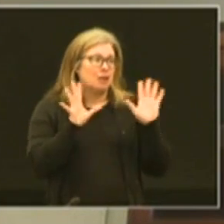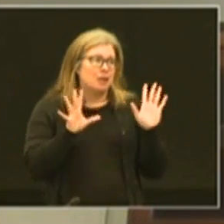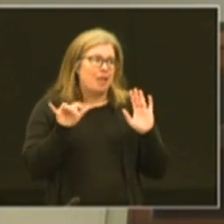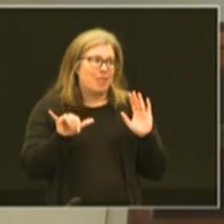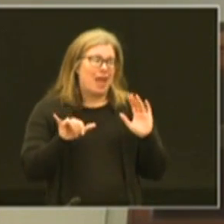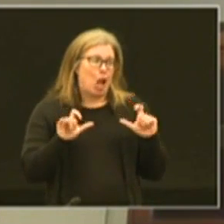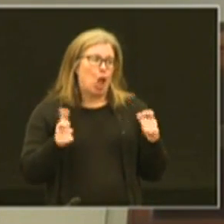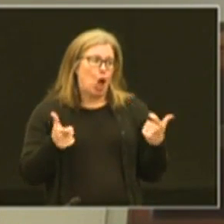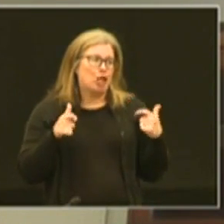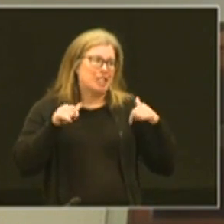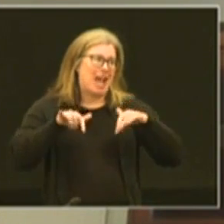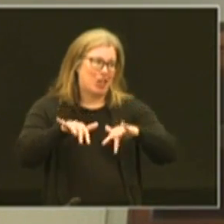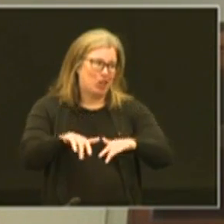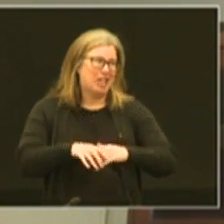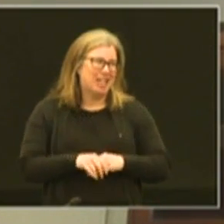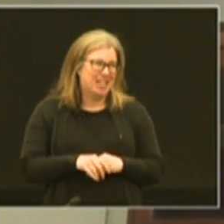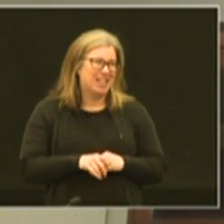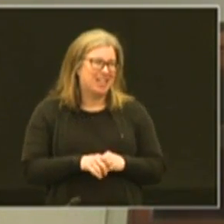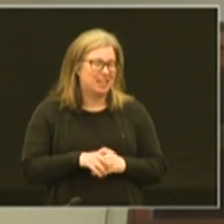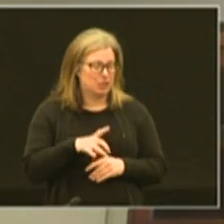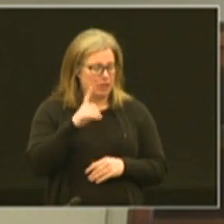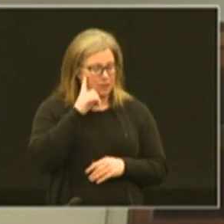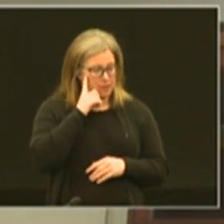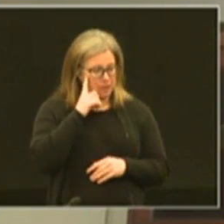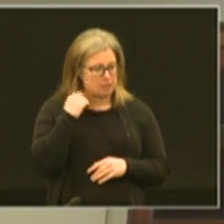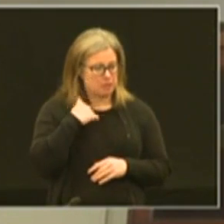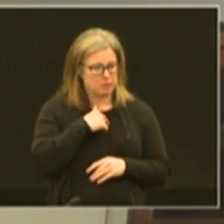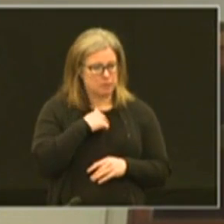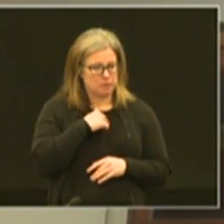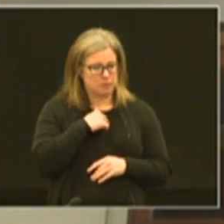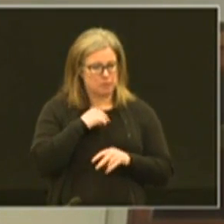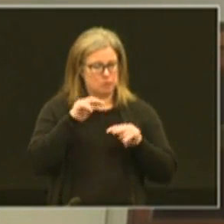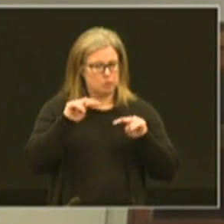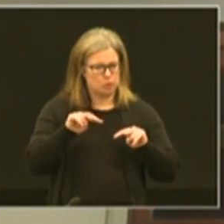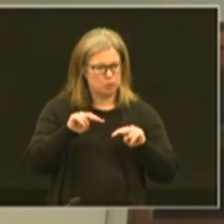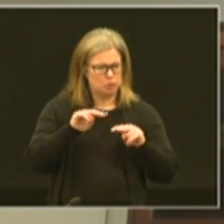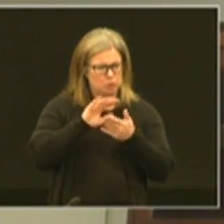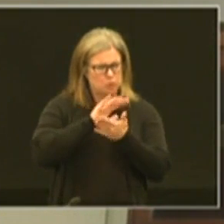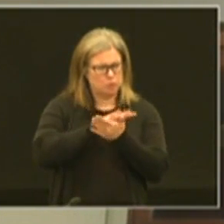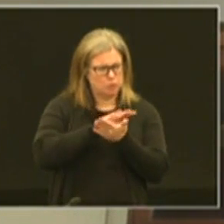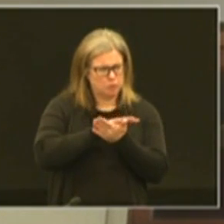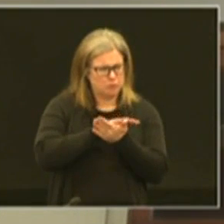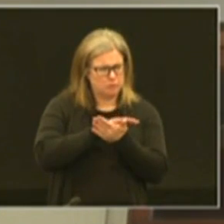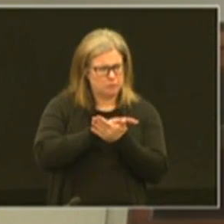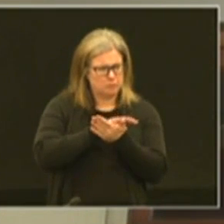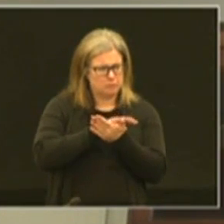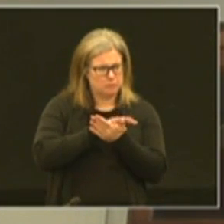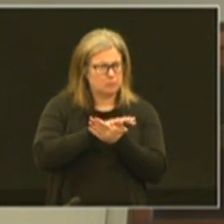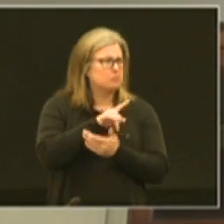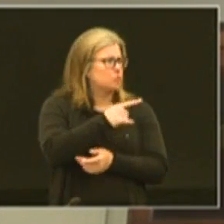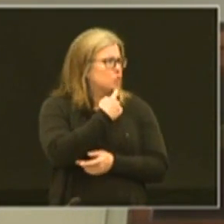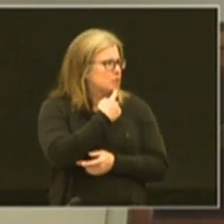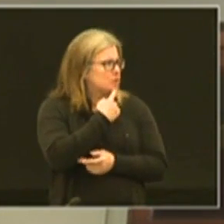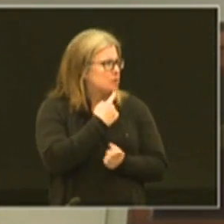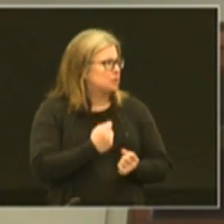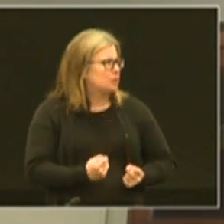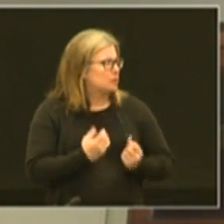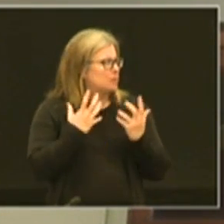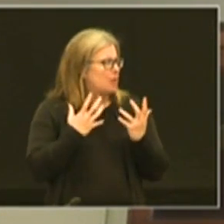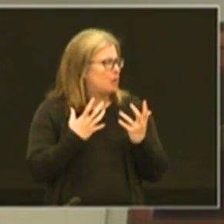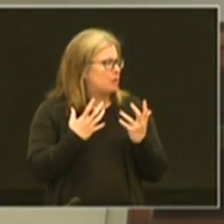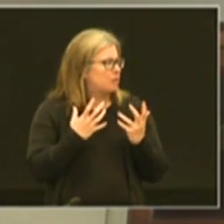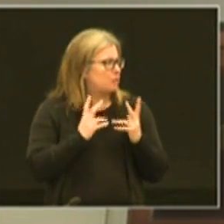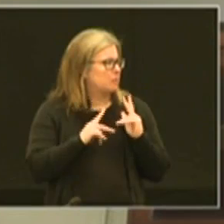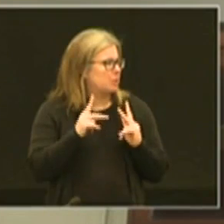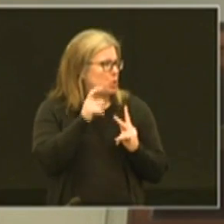that's a large gathering and so i think as we look at schools and as you said the amount of